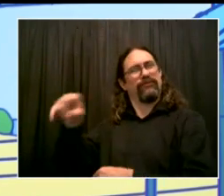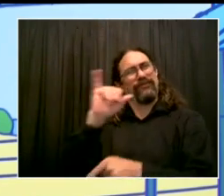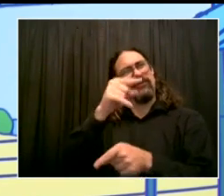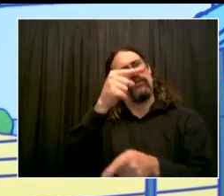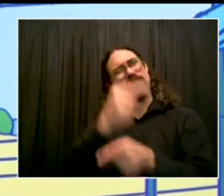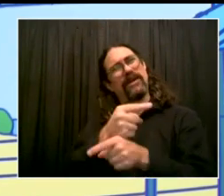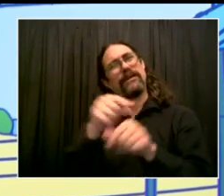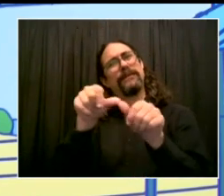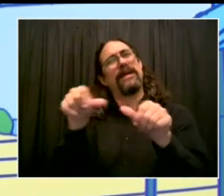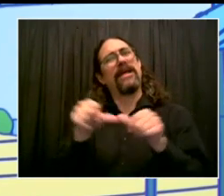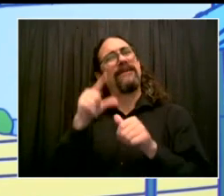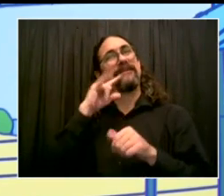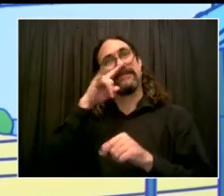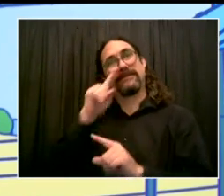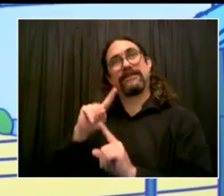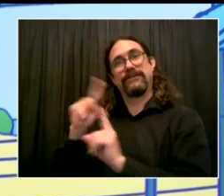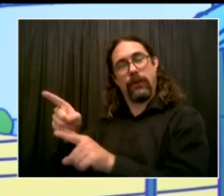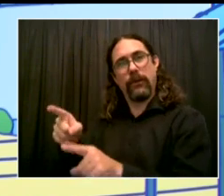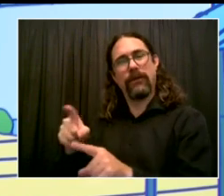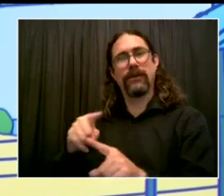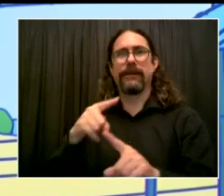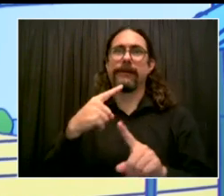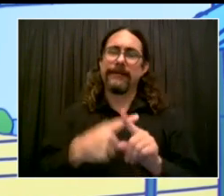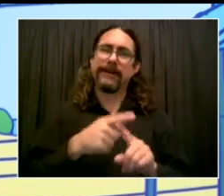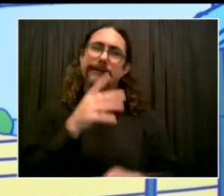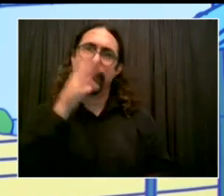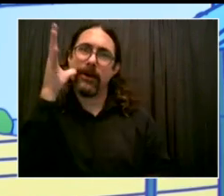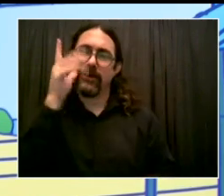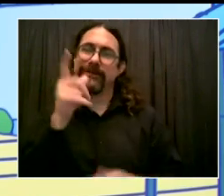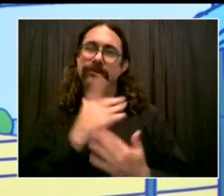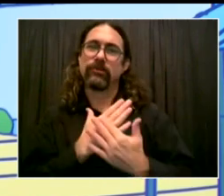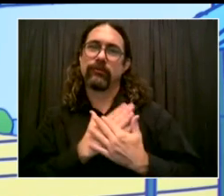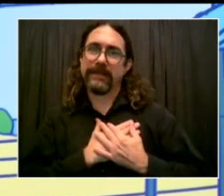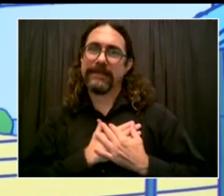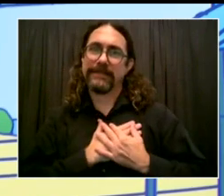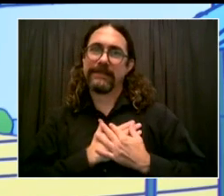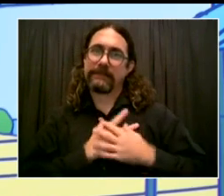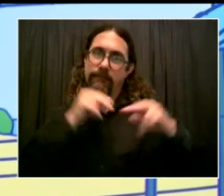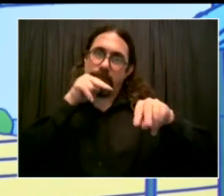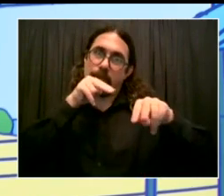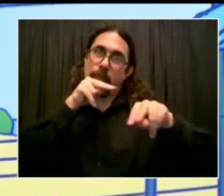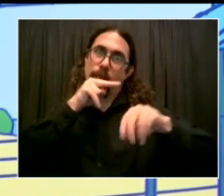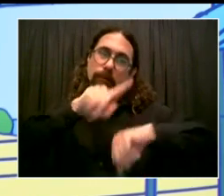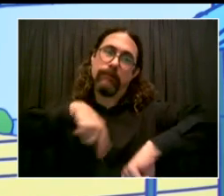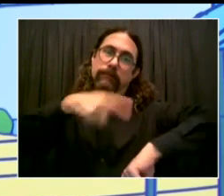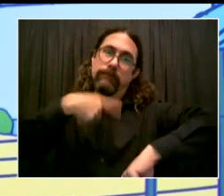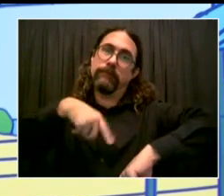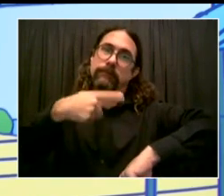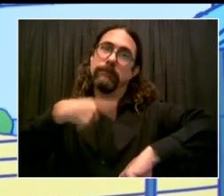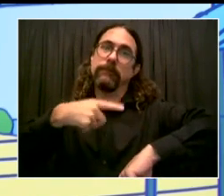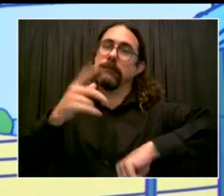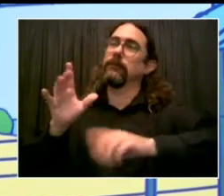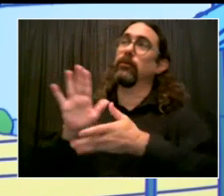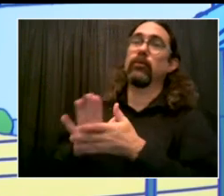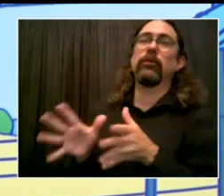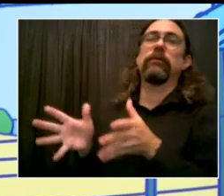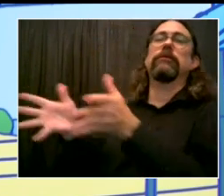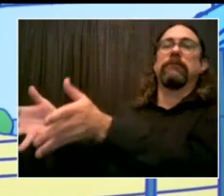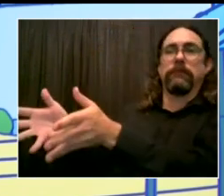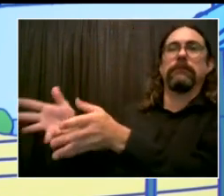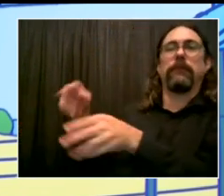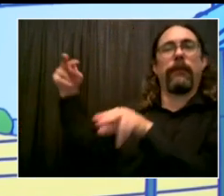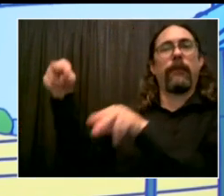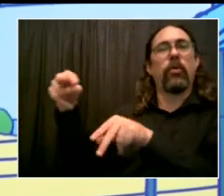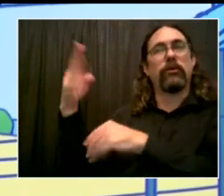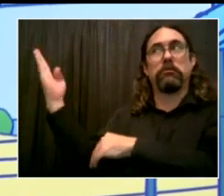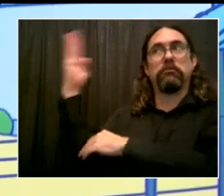together. And so now we're going to go from the community the Assemblymember represents in Washington Heights. We're going go a little farther